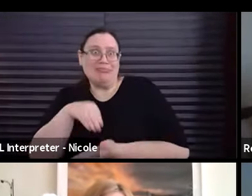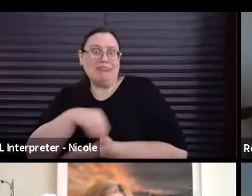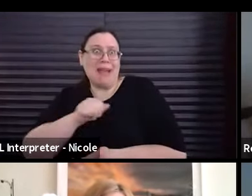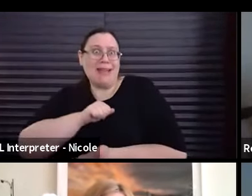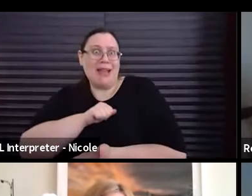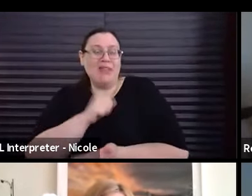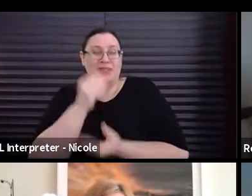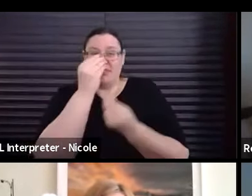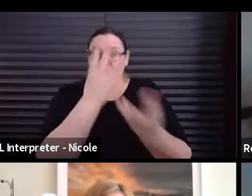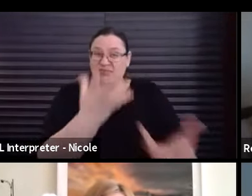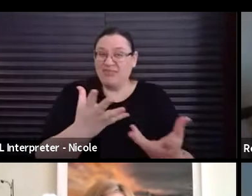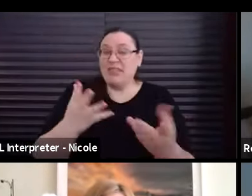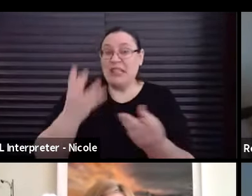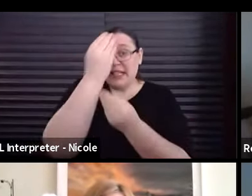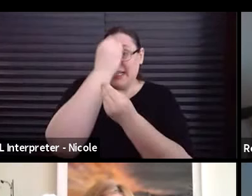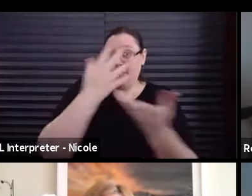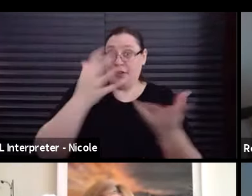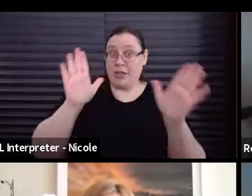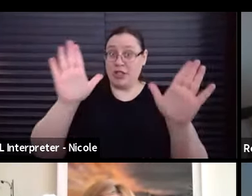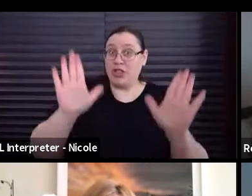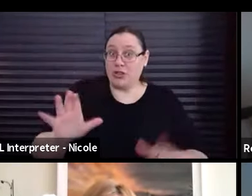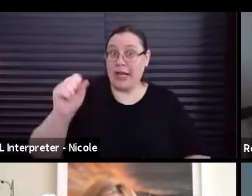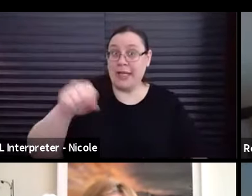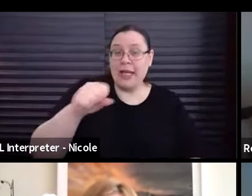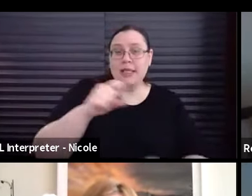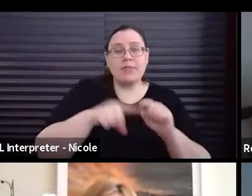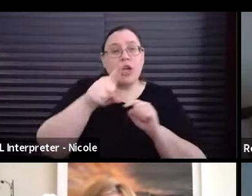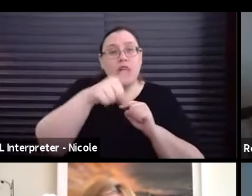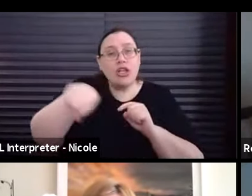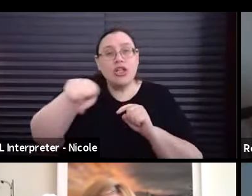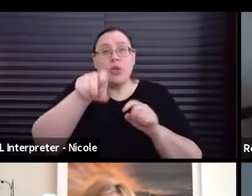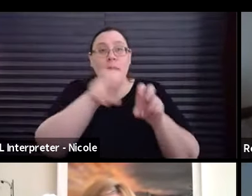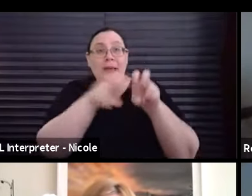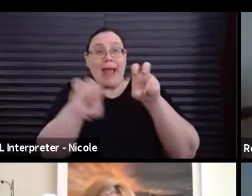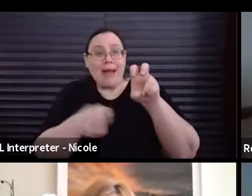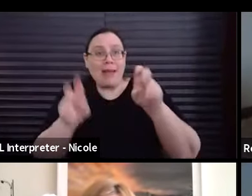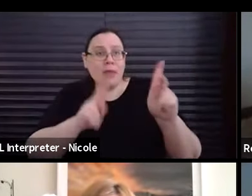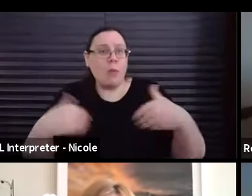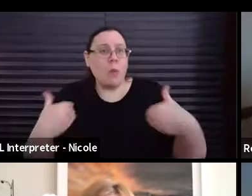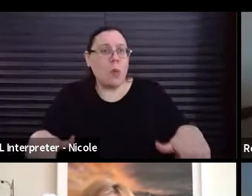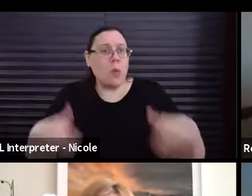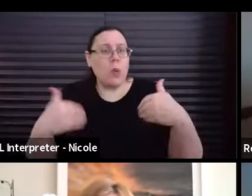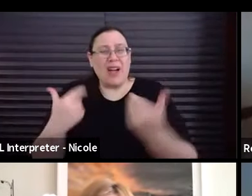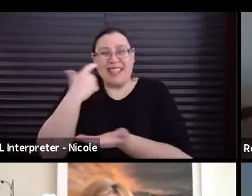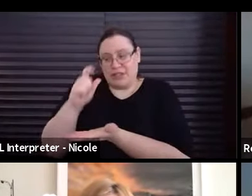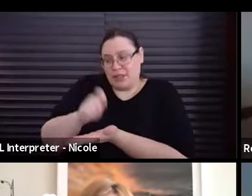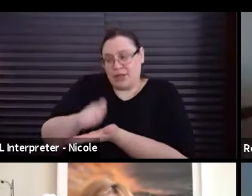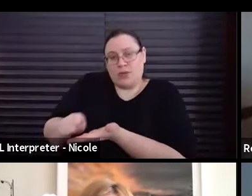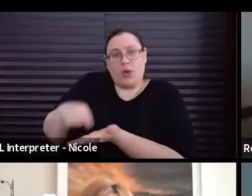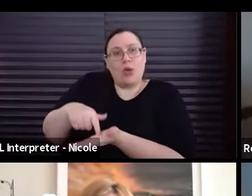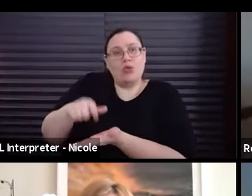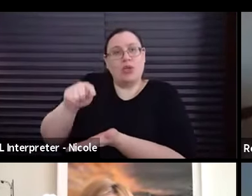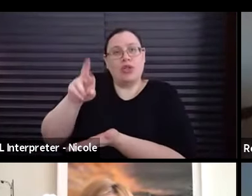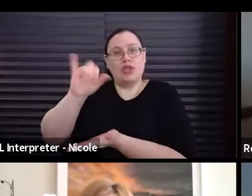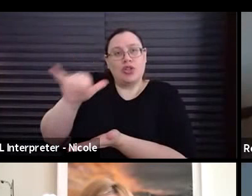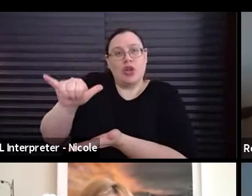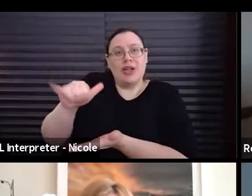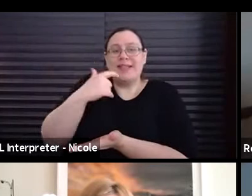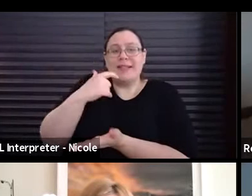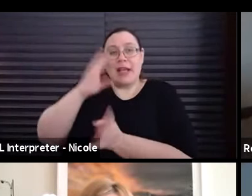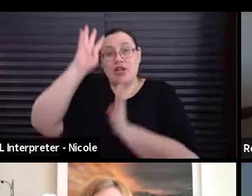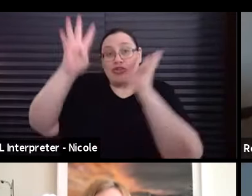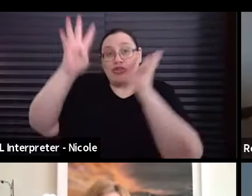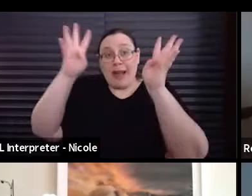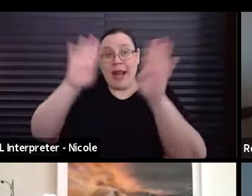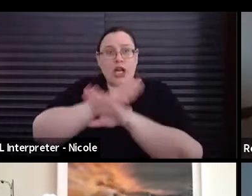not only is the information great, but you guys as panelists, the way I just wrote, uh, Troy saying, create, don't wait,